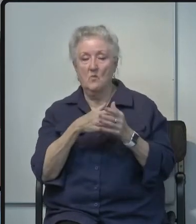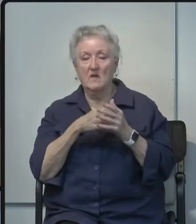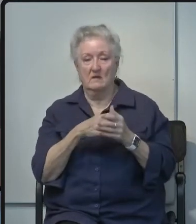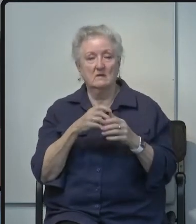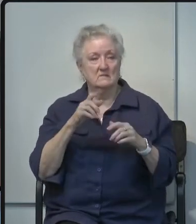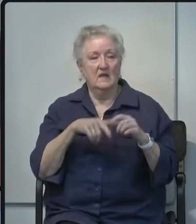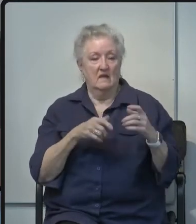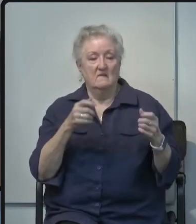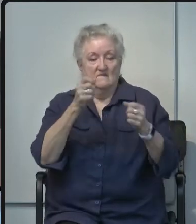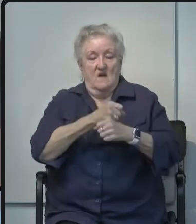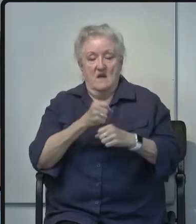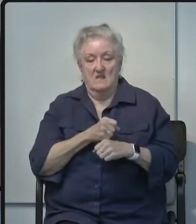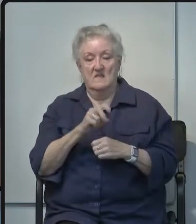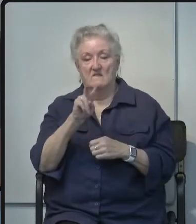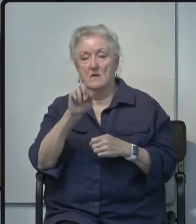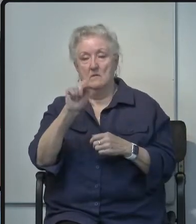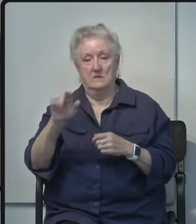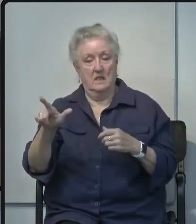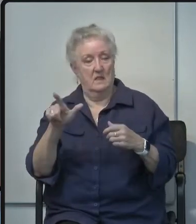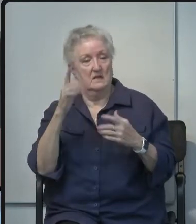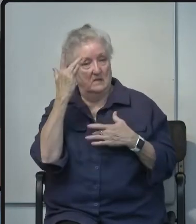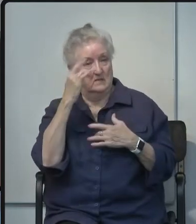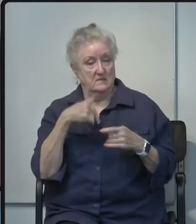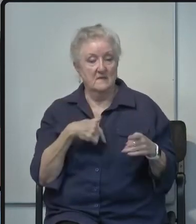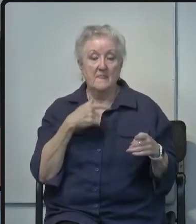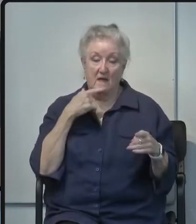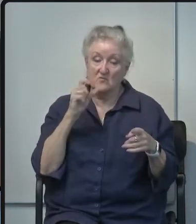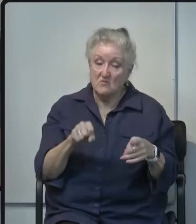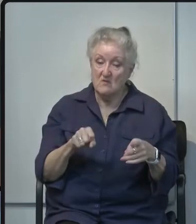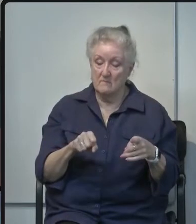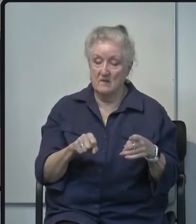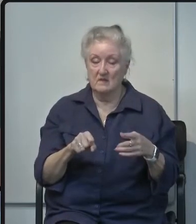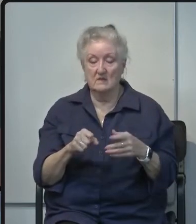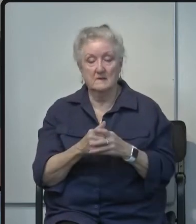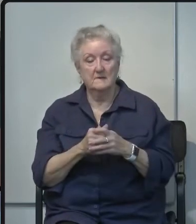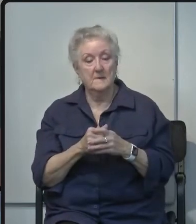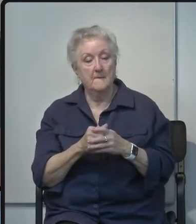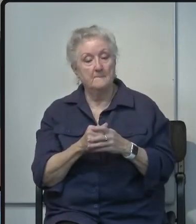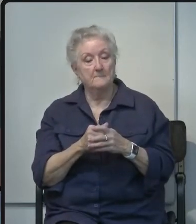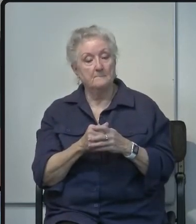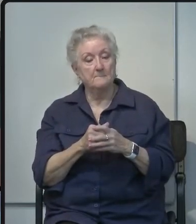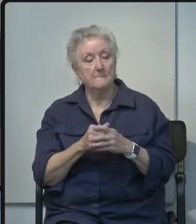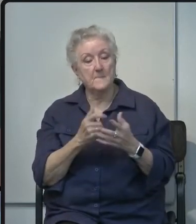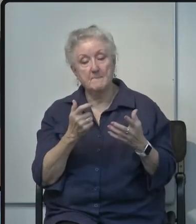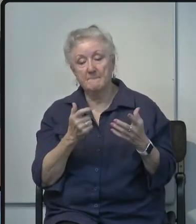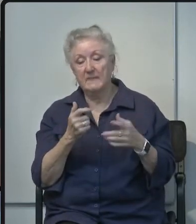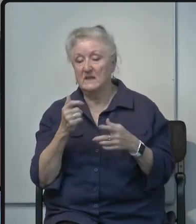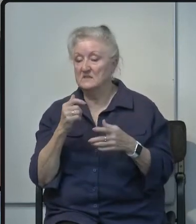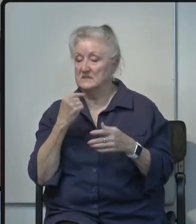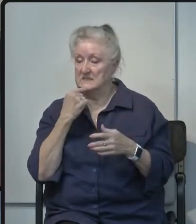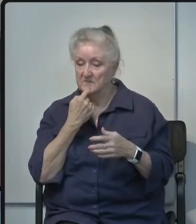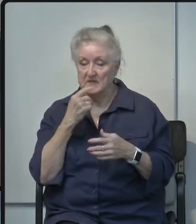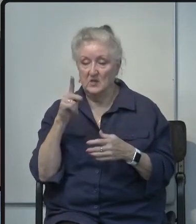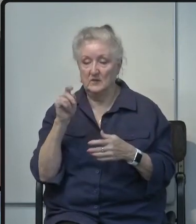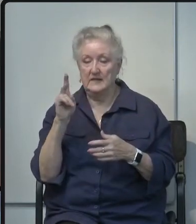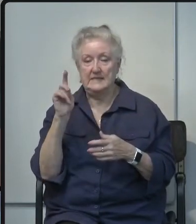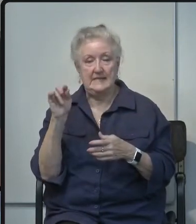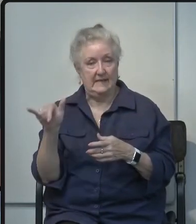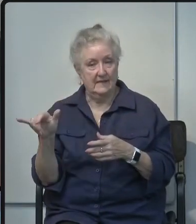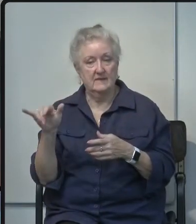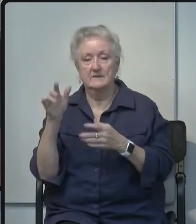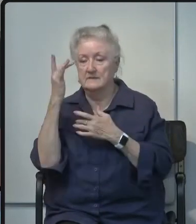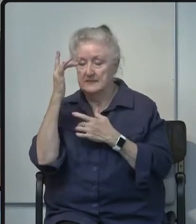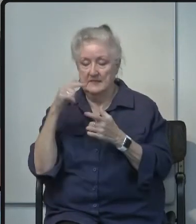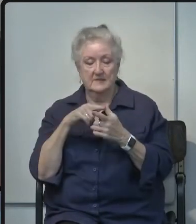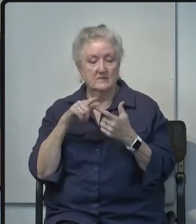so that could be anything from severe kidney disease heart failure